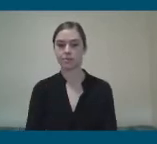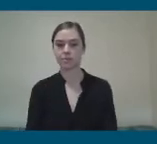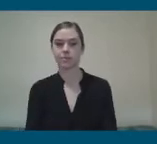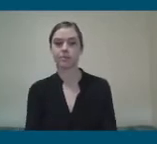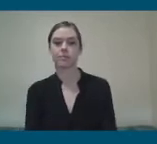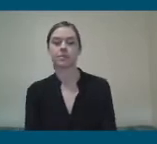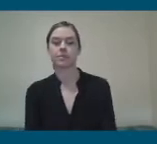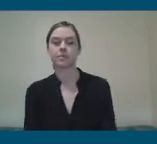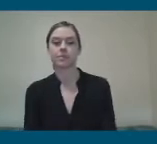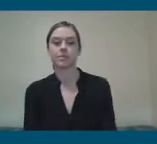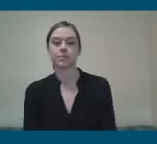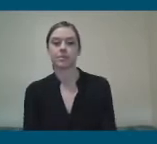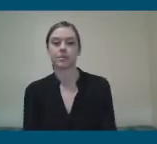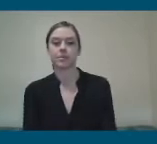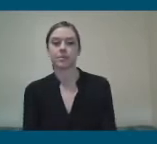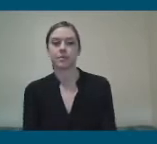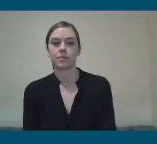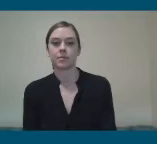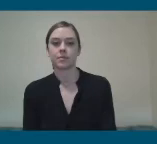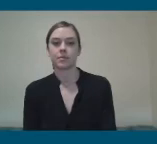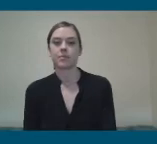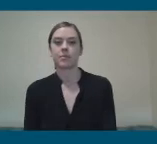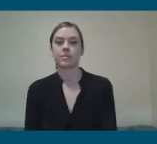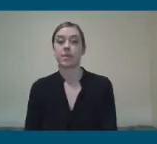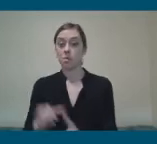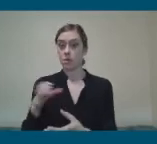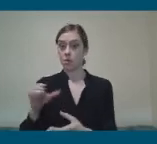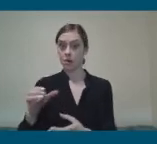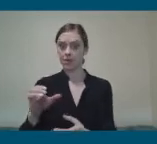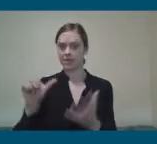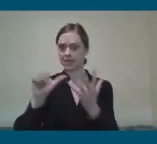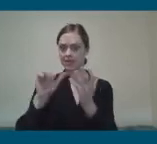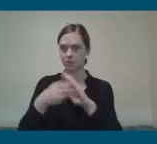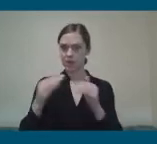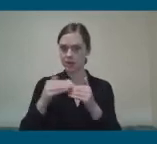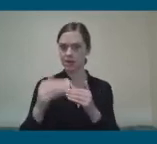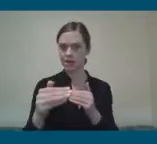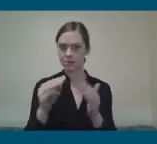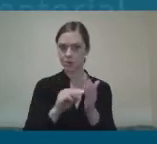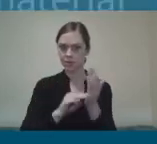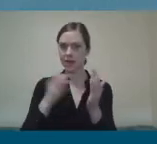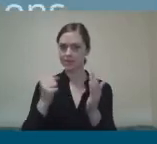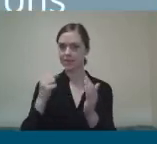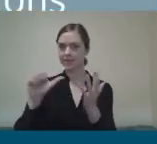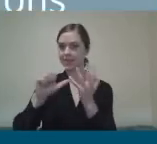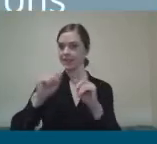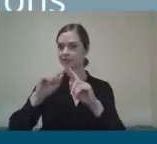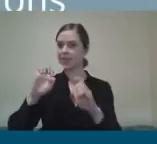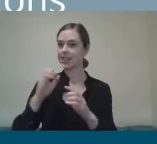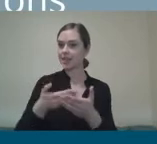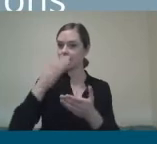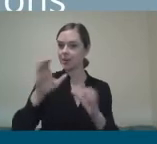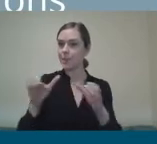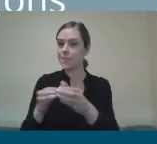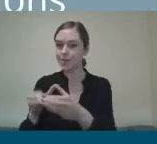disabilities. The course is a six week program delivered via six e-learning modules. The modules provide a